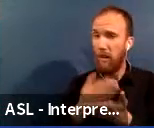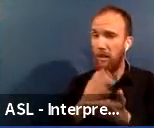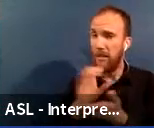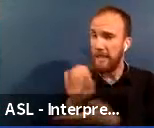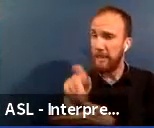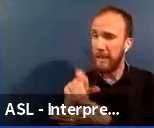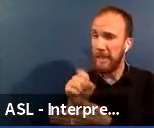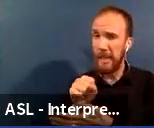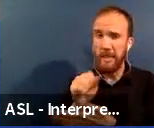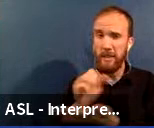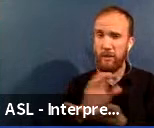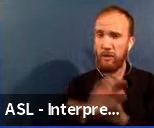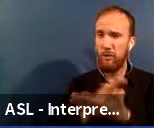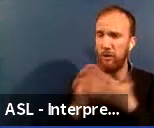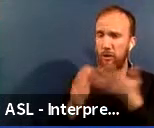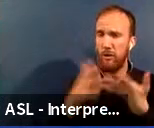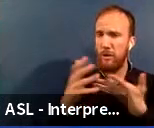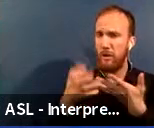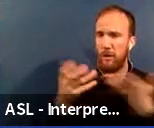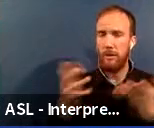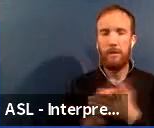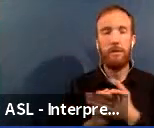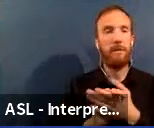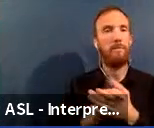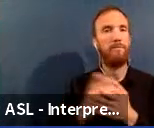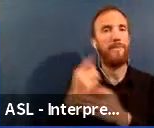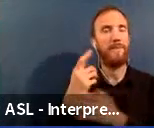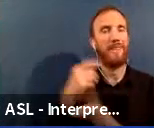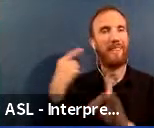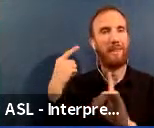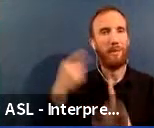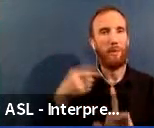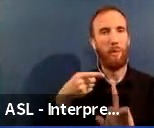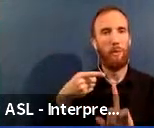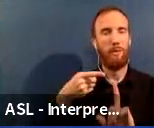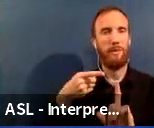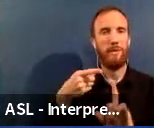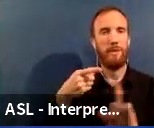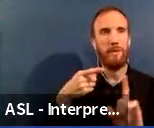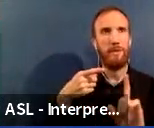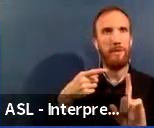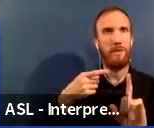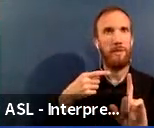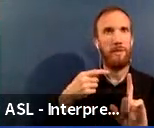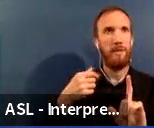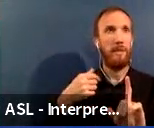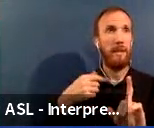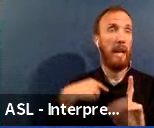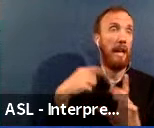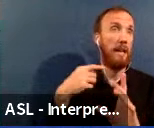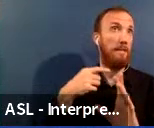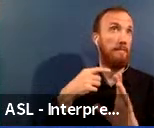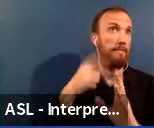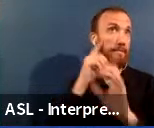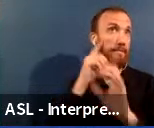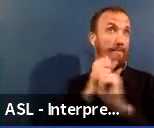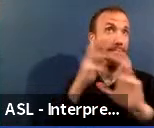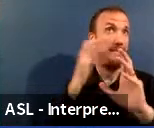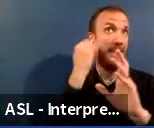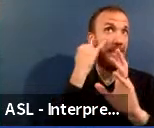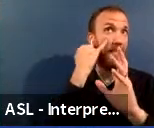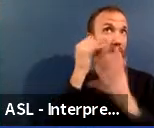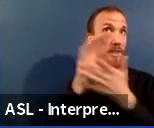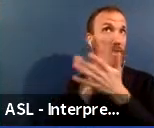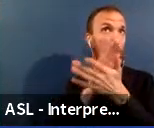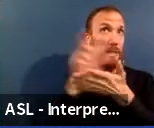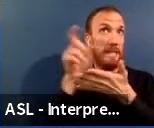Um, well, the goal would be eventually for, you know, I'd imagine those schools that have a need, uh, will definitely